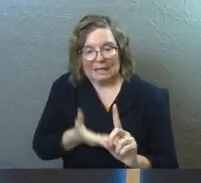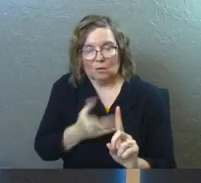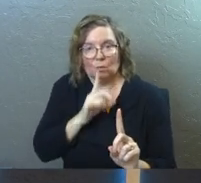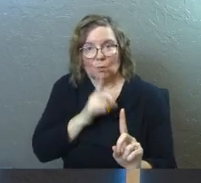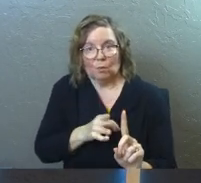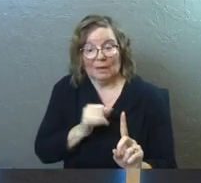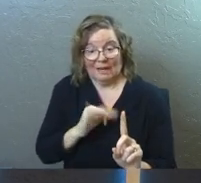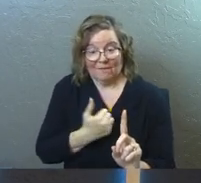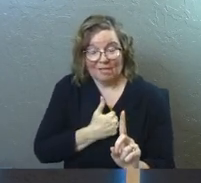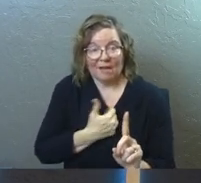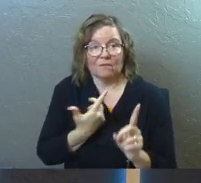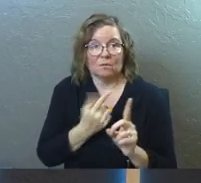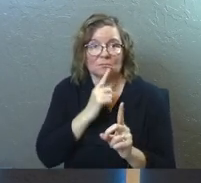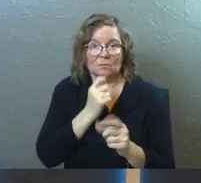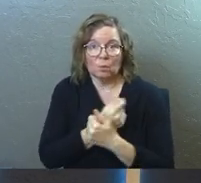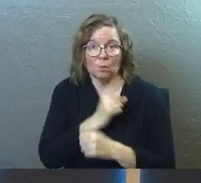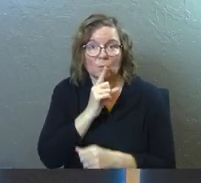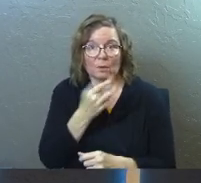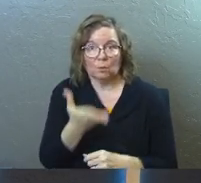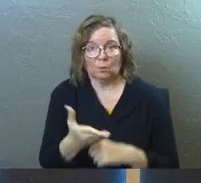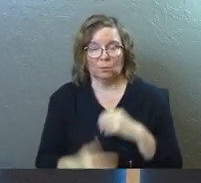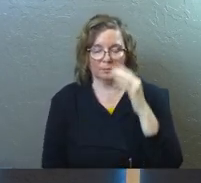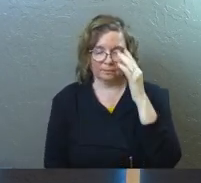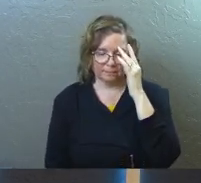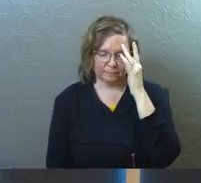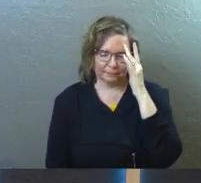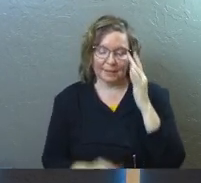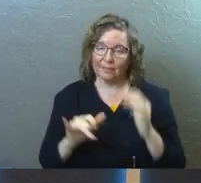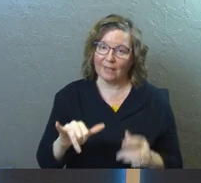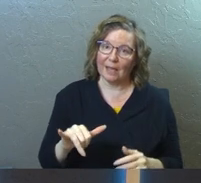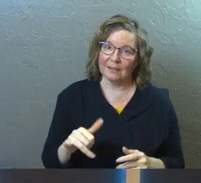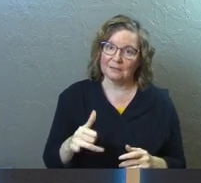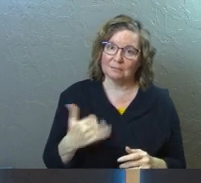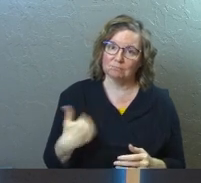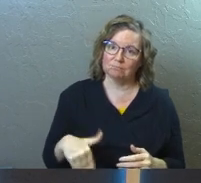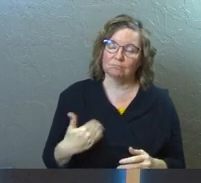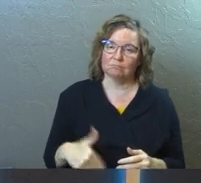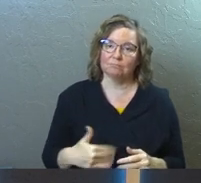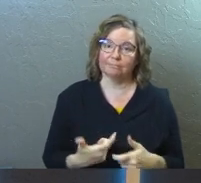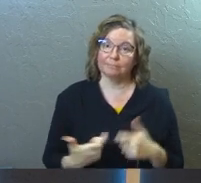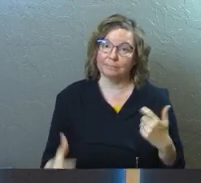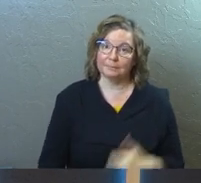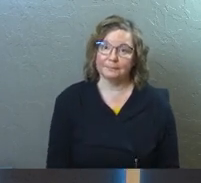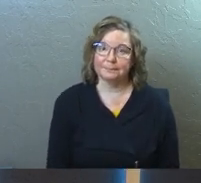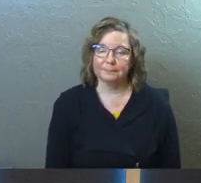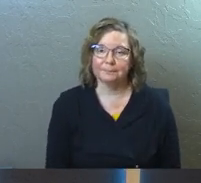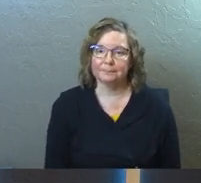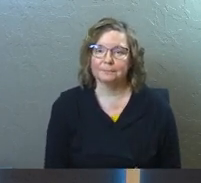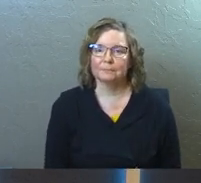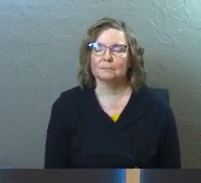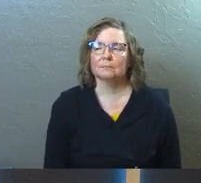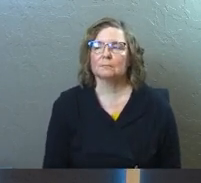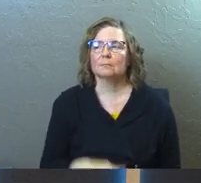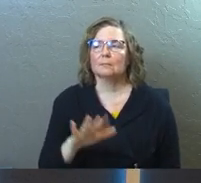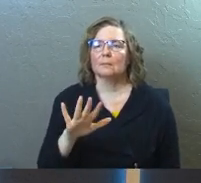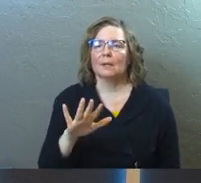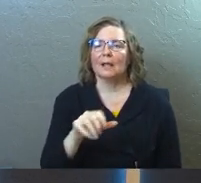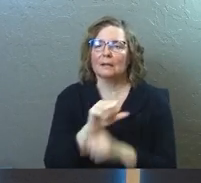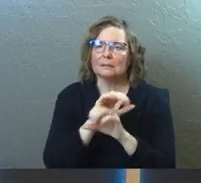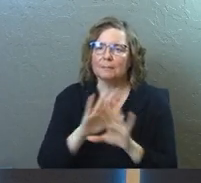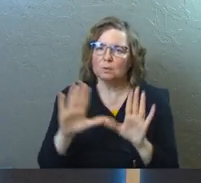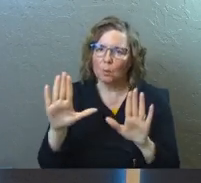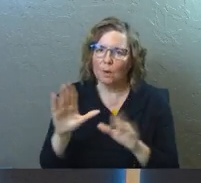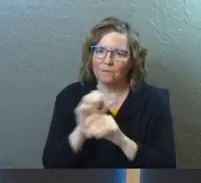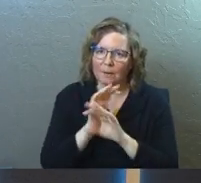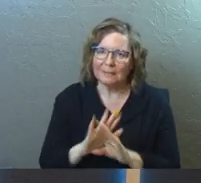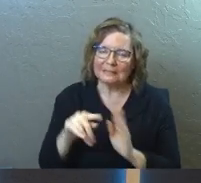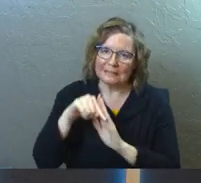And if they love you, they're loving the real you. And that's, that's a whole other thing, guys. There's a, there's a peace. There's